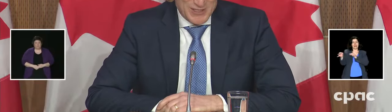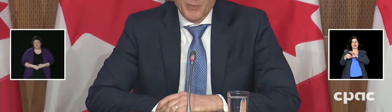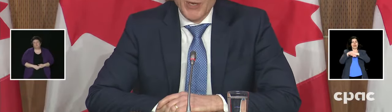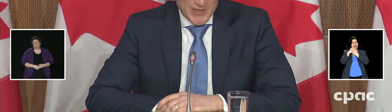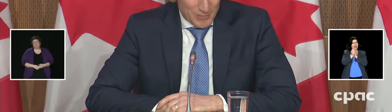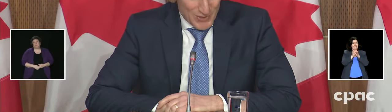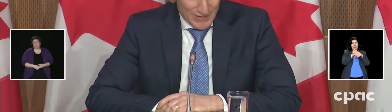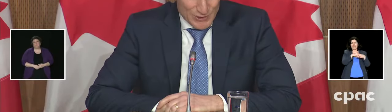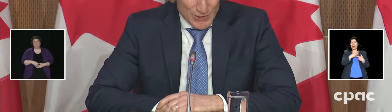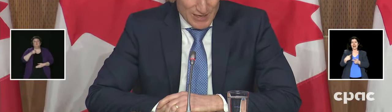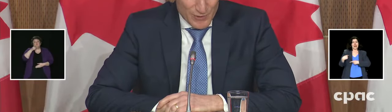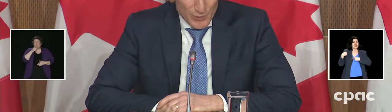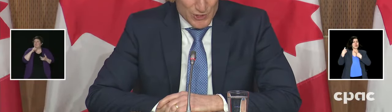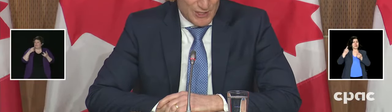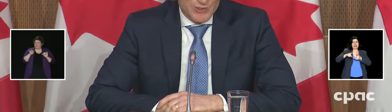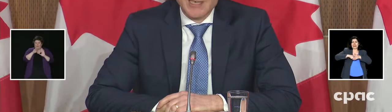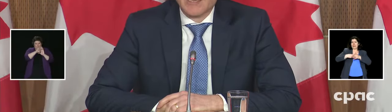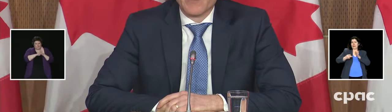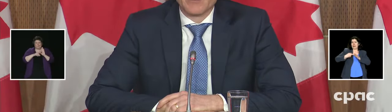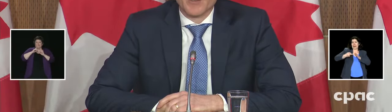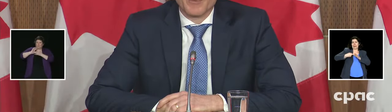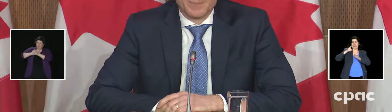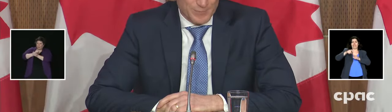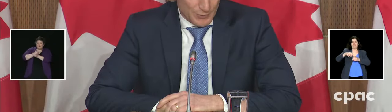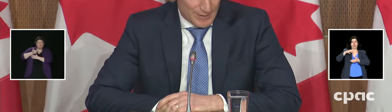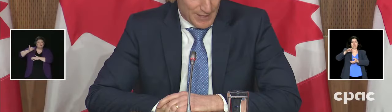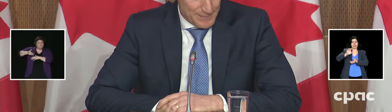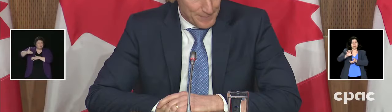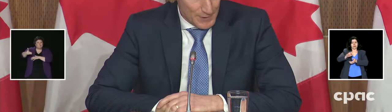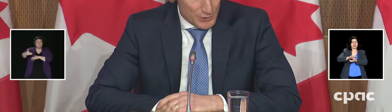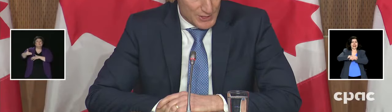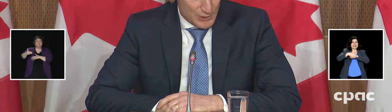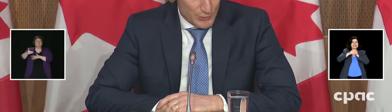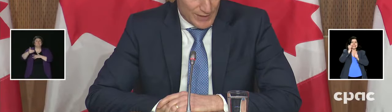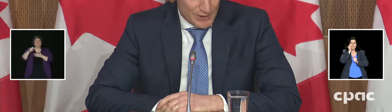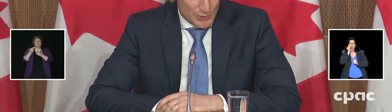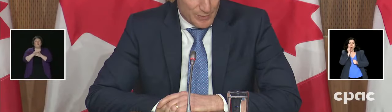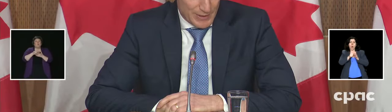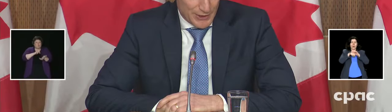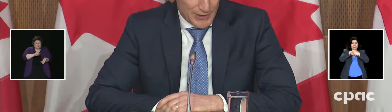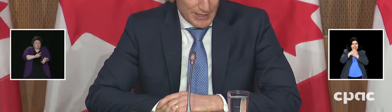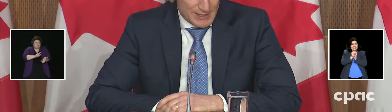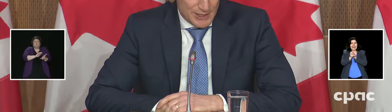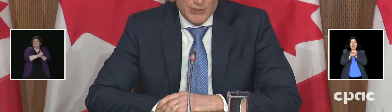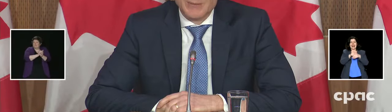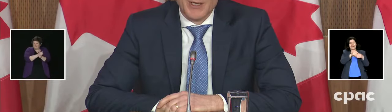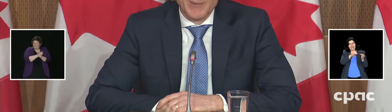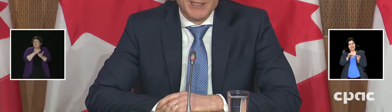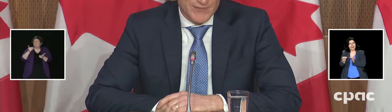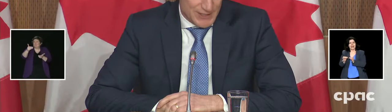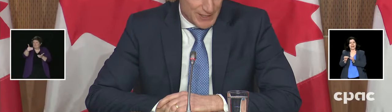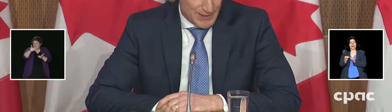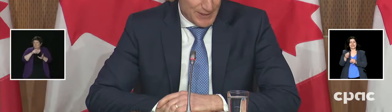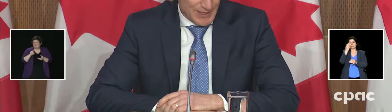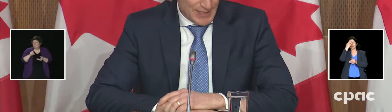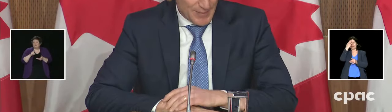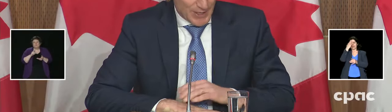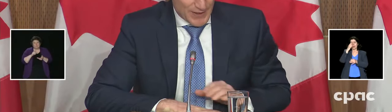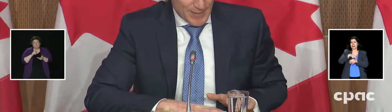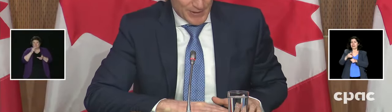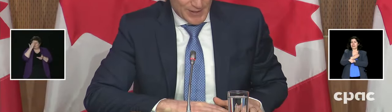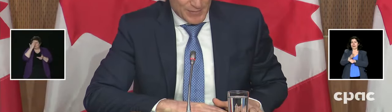as we said since the beginning, with soap or using disinfectant for the hands. I know that we've been through an extraordinarily difficult period,